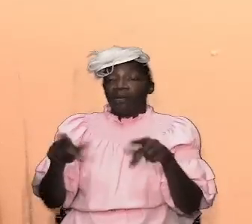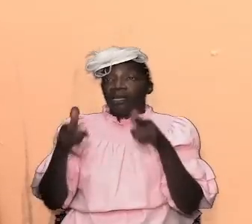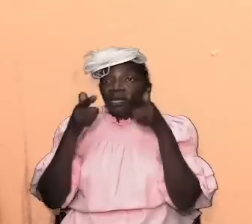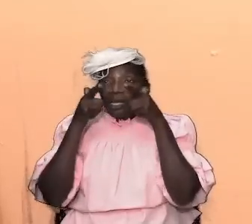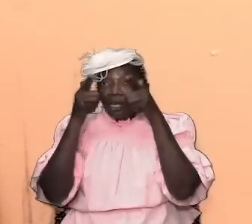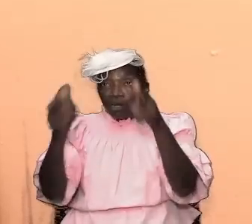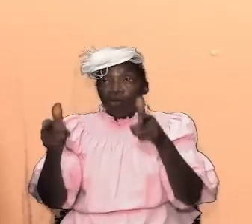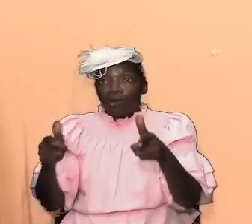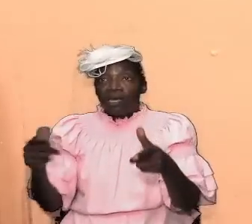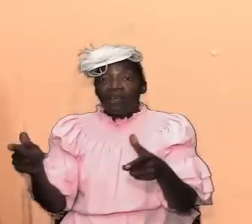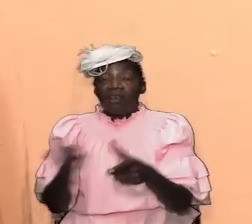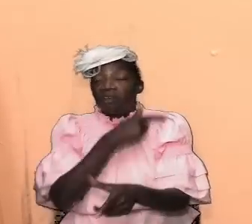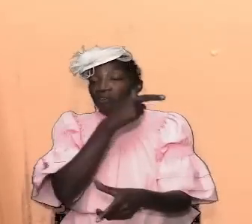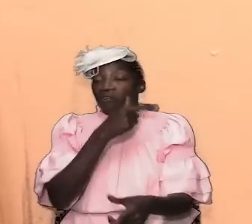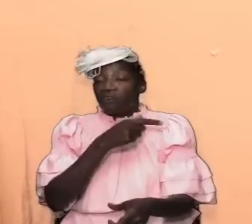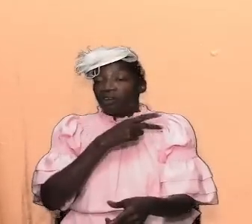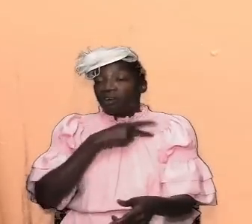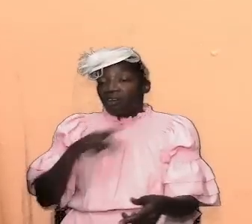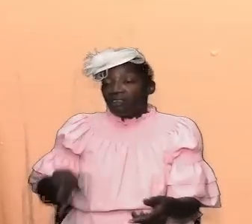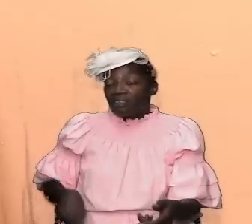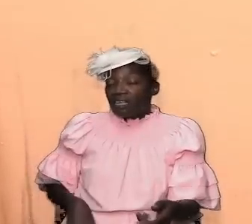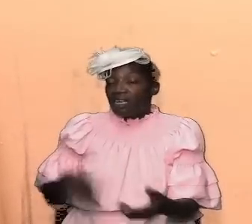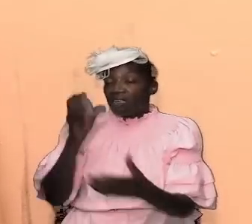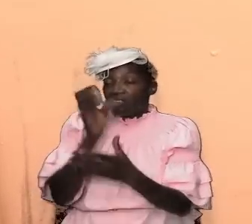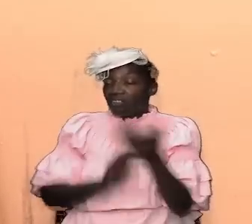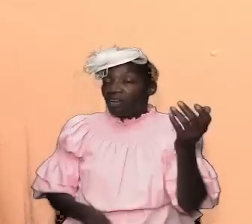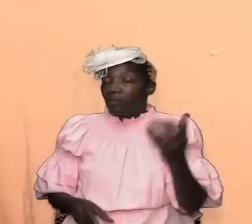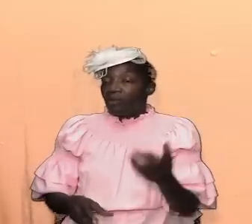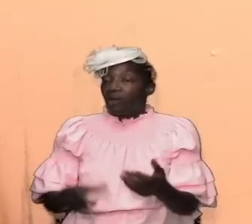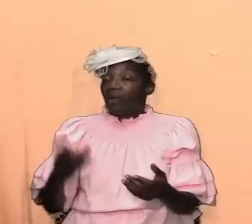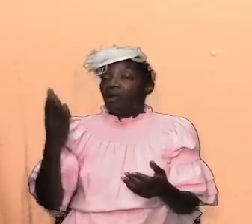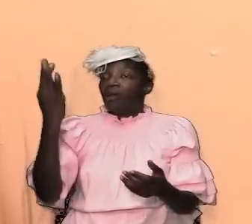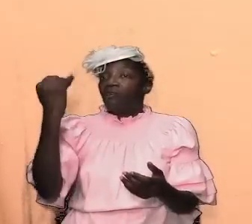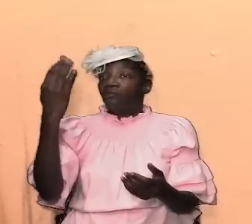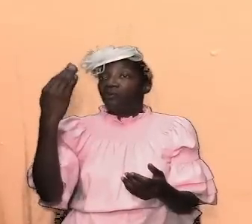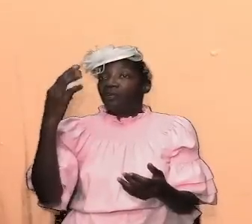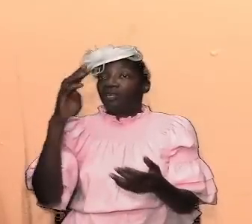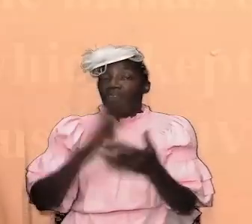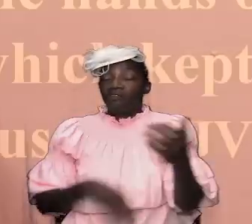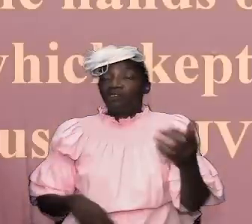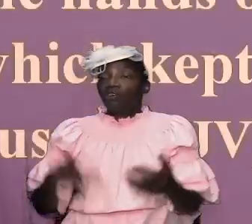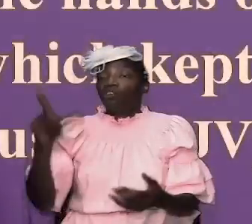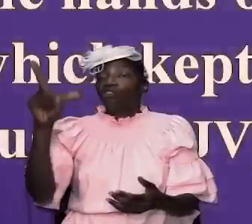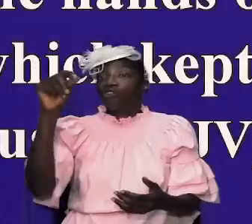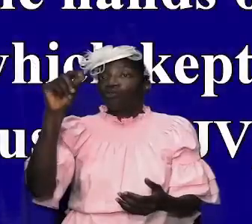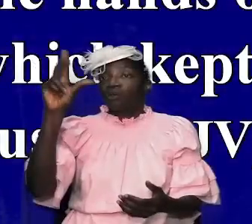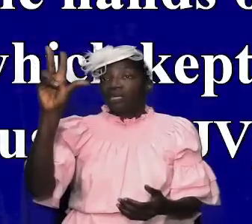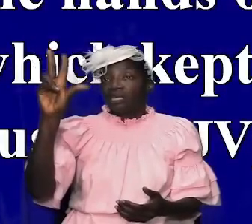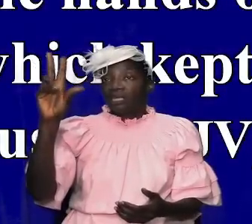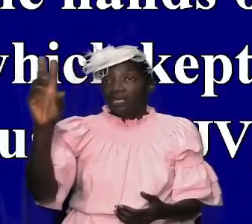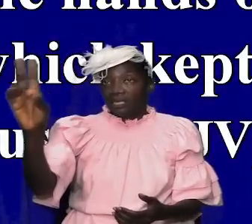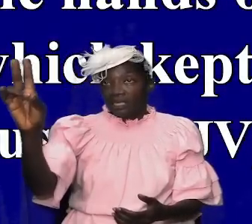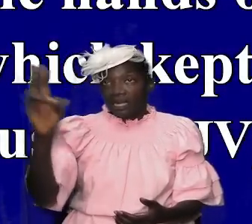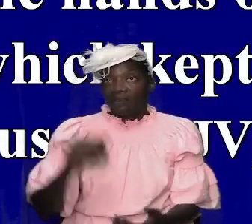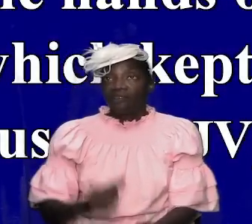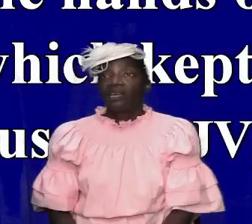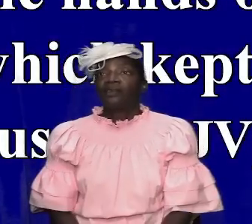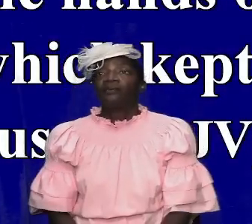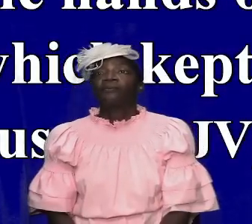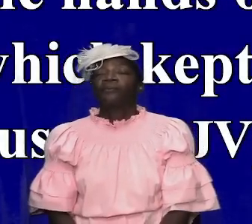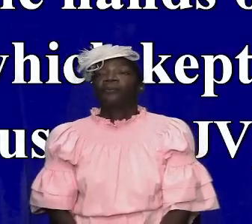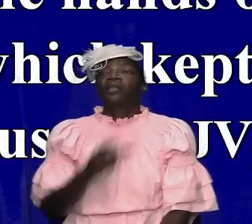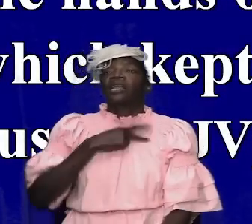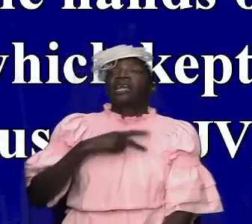kings chapter 14 and verse 27 says and this is the part that i want us to use the scripture and bring out